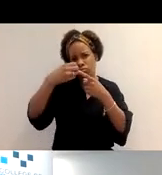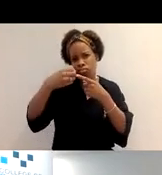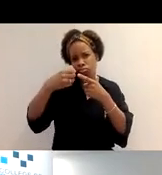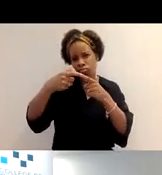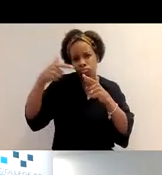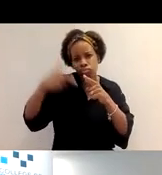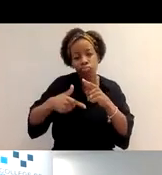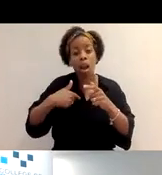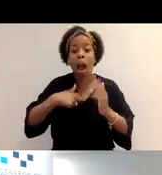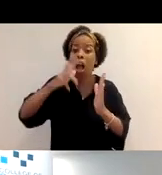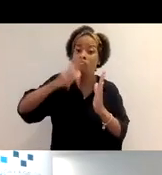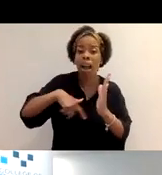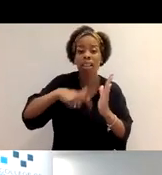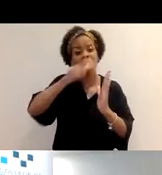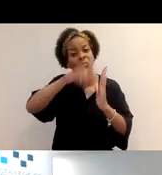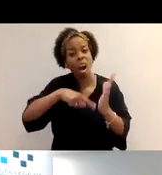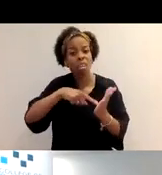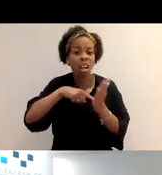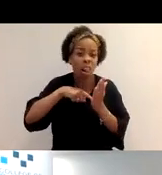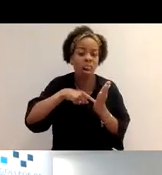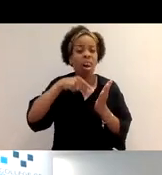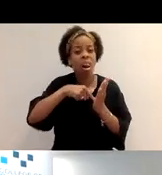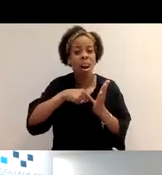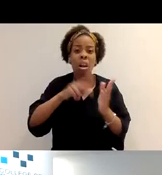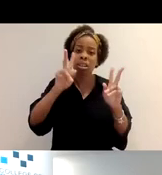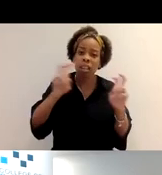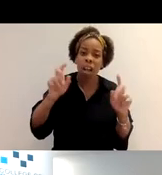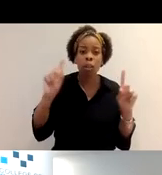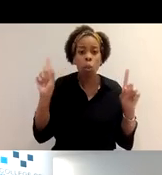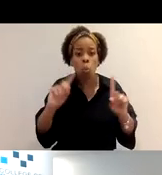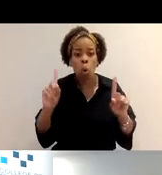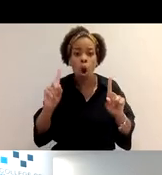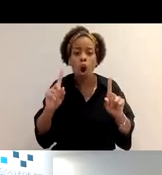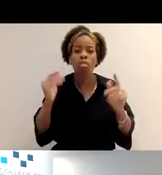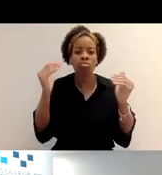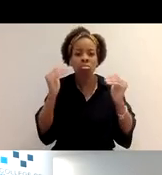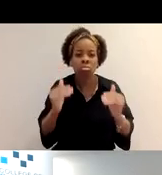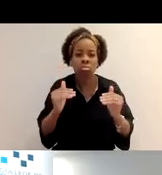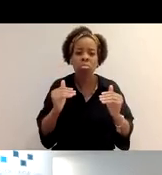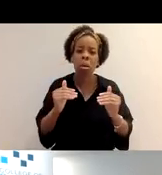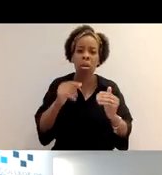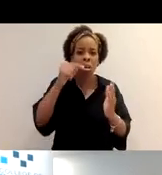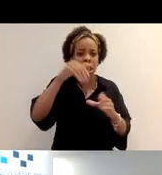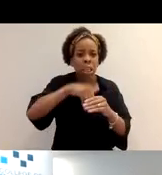read an article in bulletin and say what it was, what it was called and kind of the main thrust of the article.